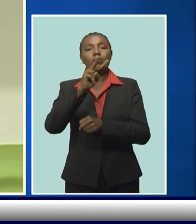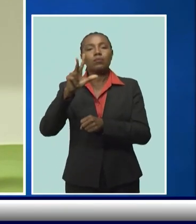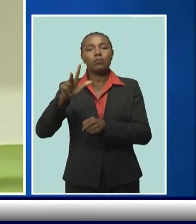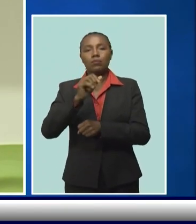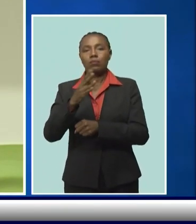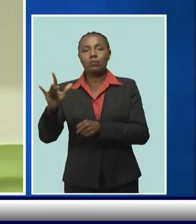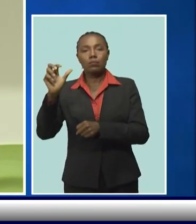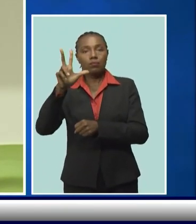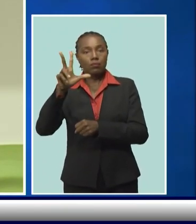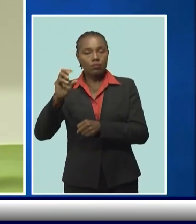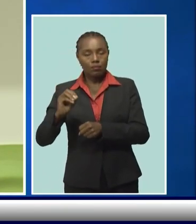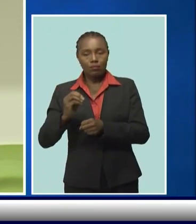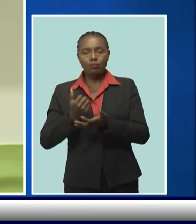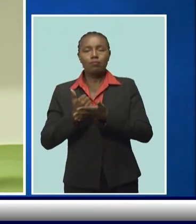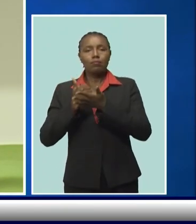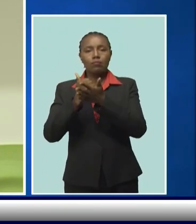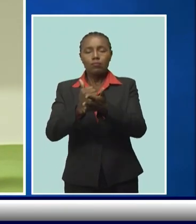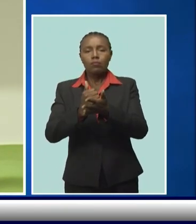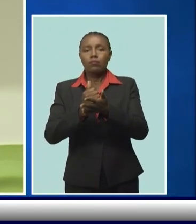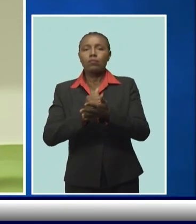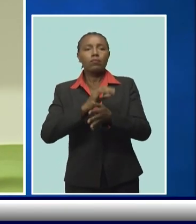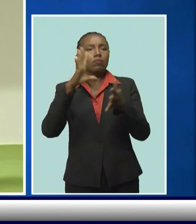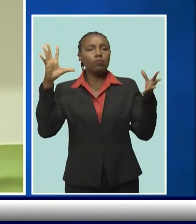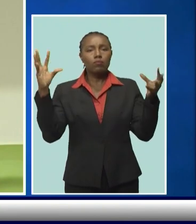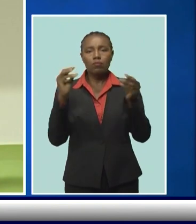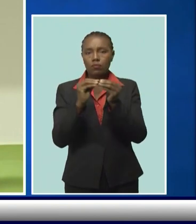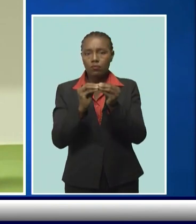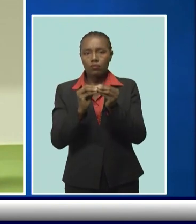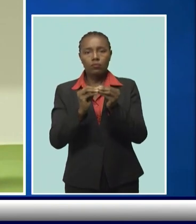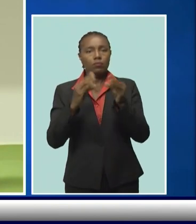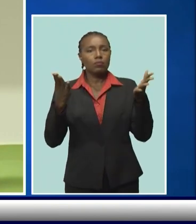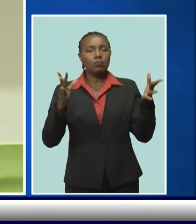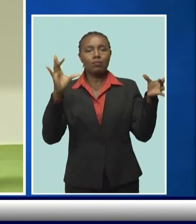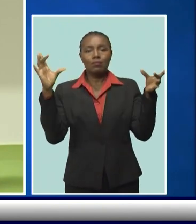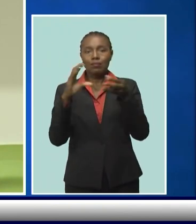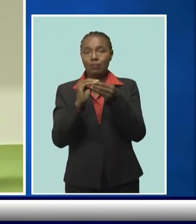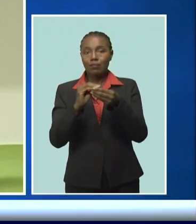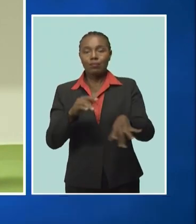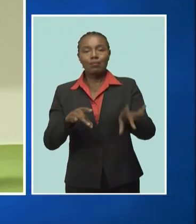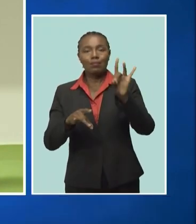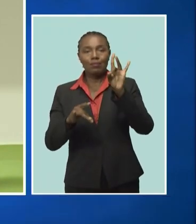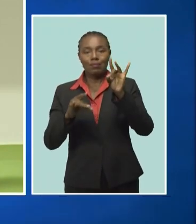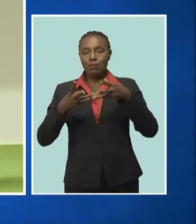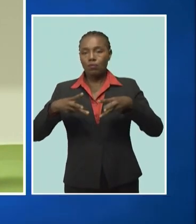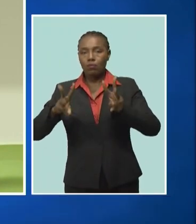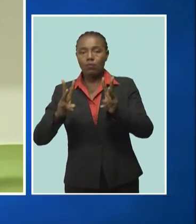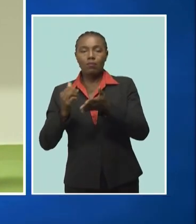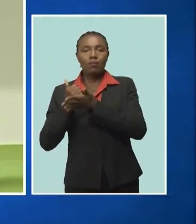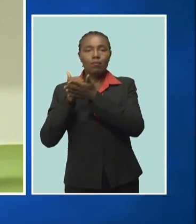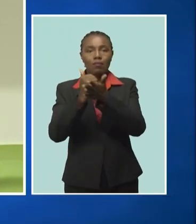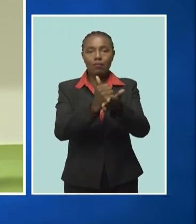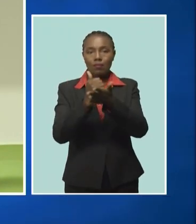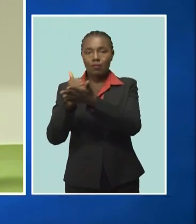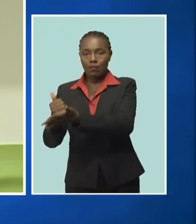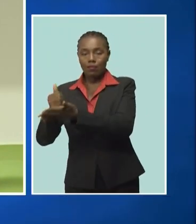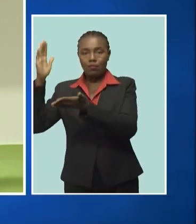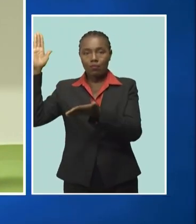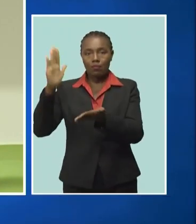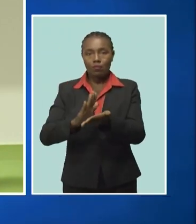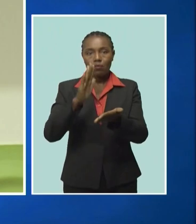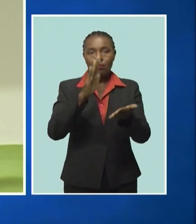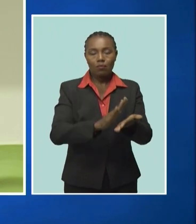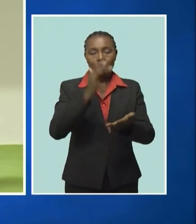by providing a comprehensive framework consisting of eight priority areas aimed at tackling the rising burden of